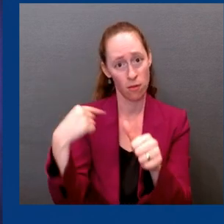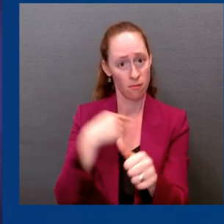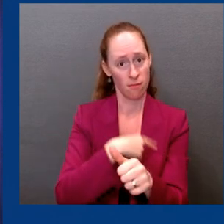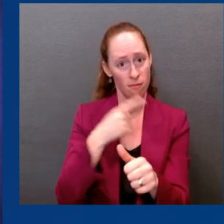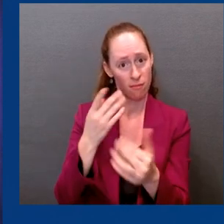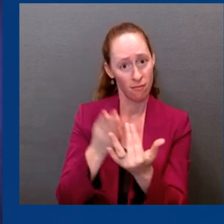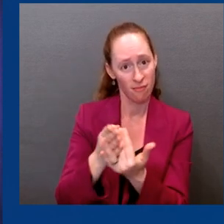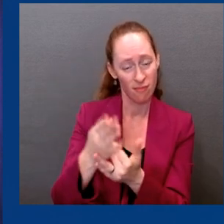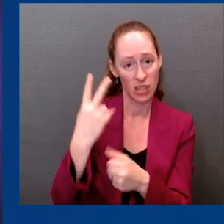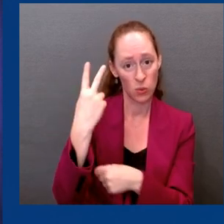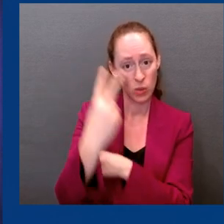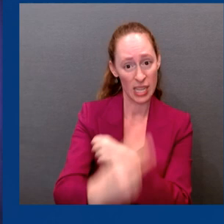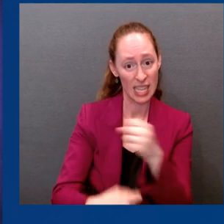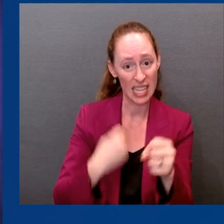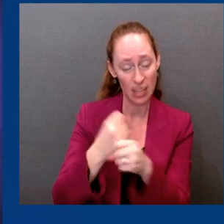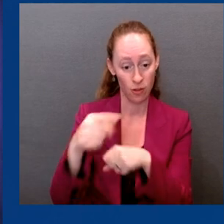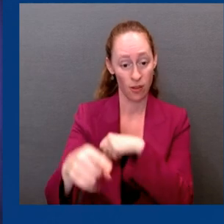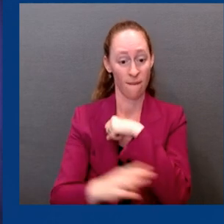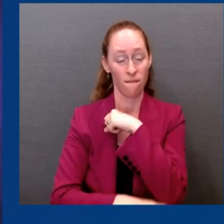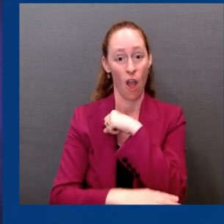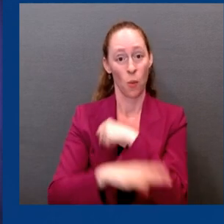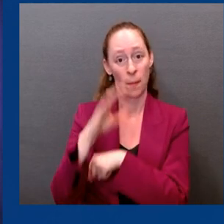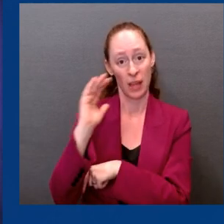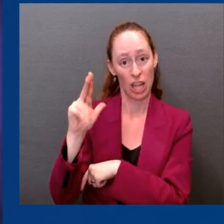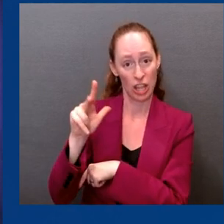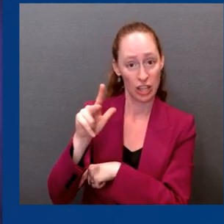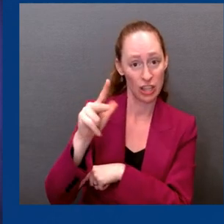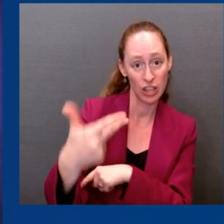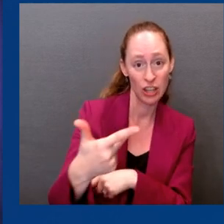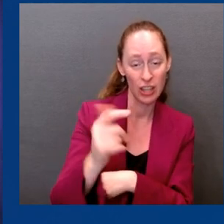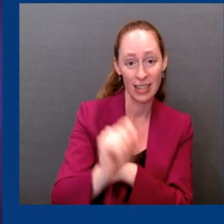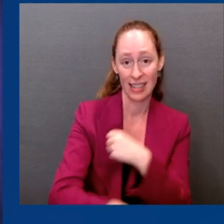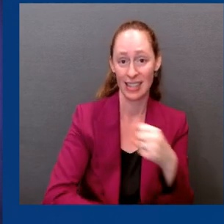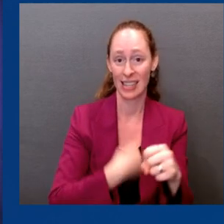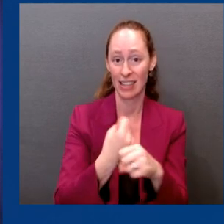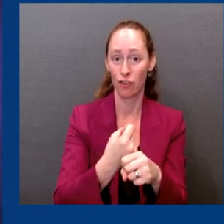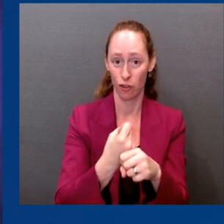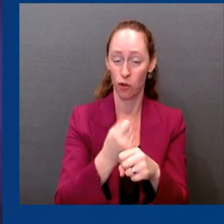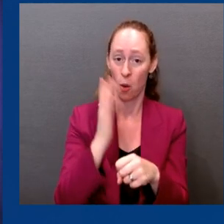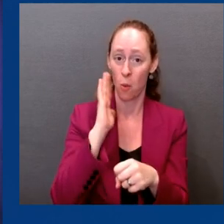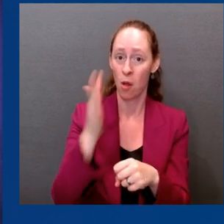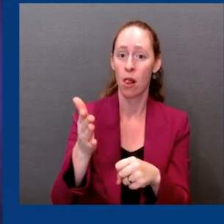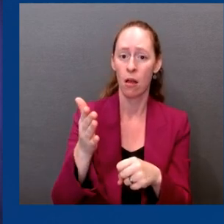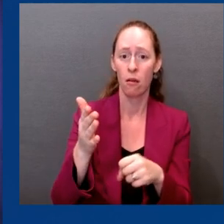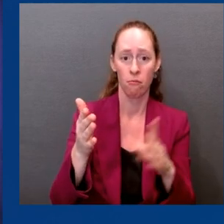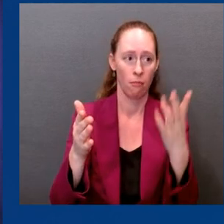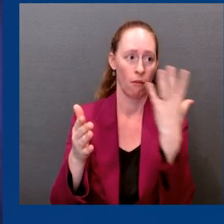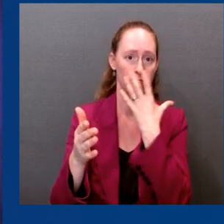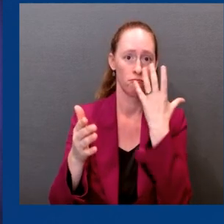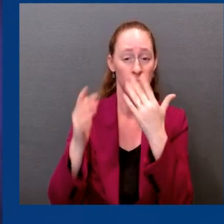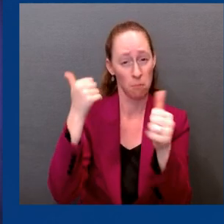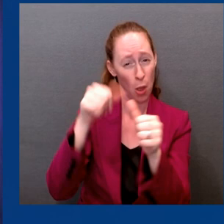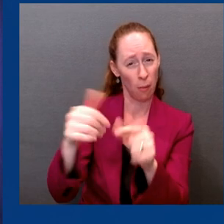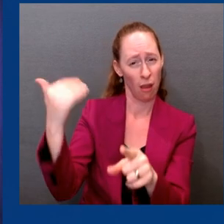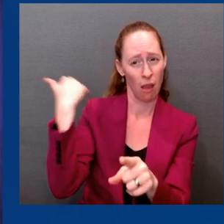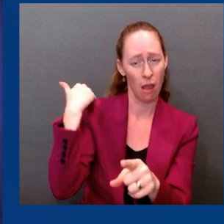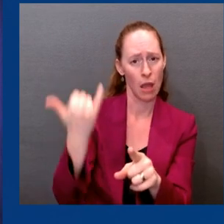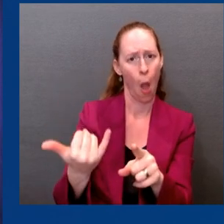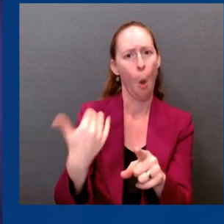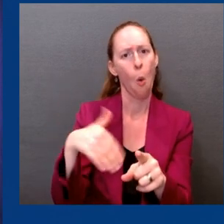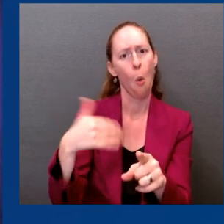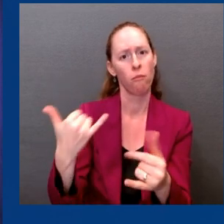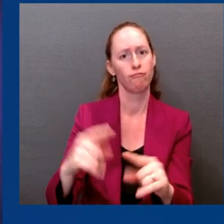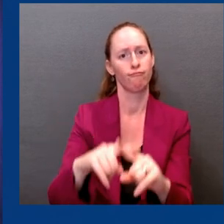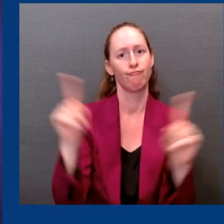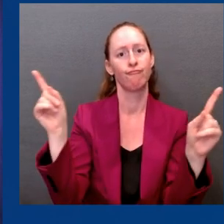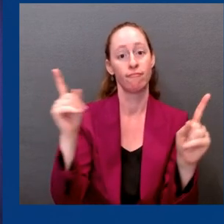totally different place because of the leadership of this administration, of the President, and because of what we now have